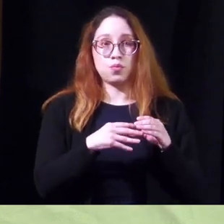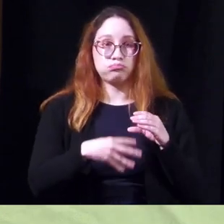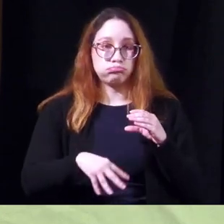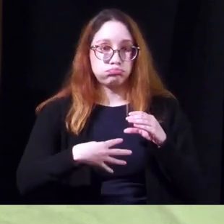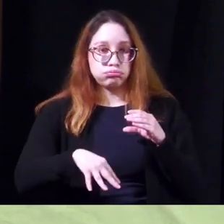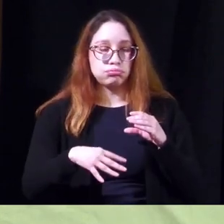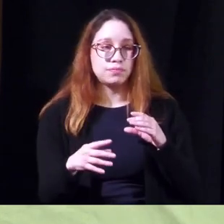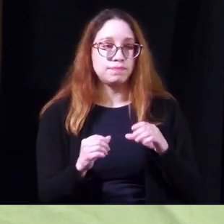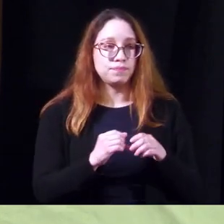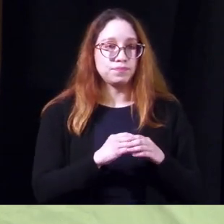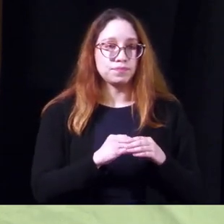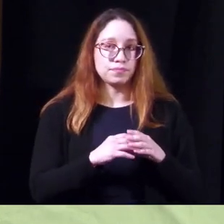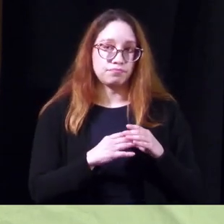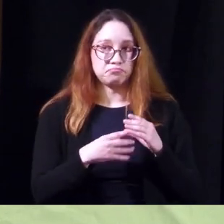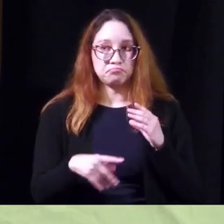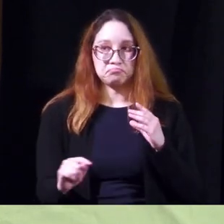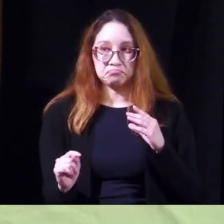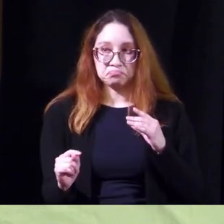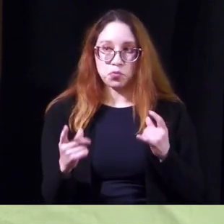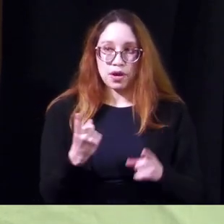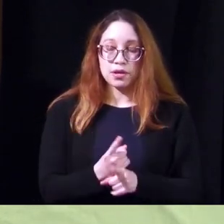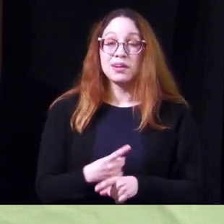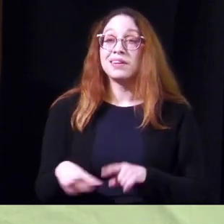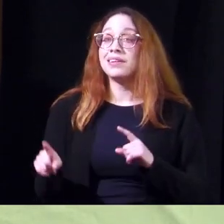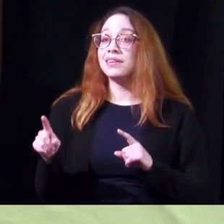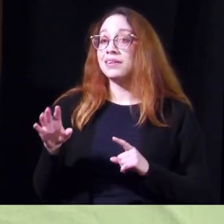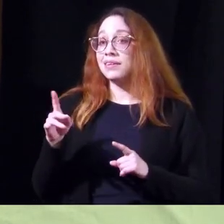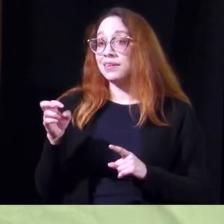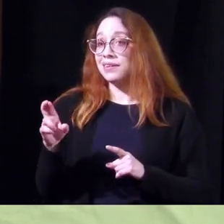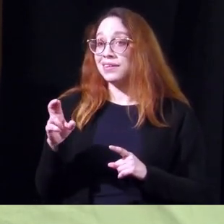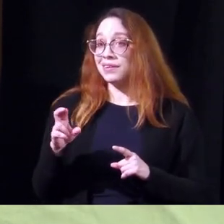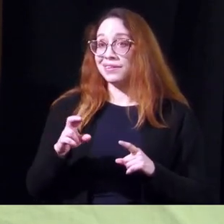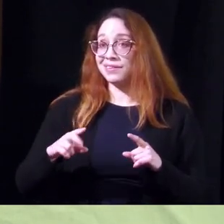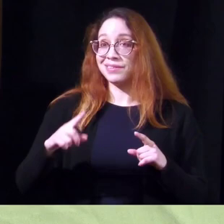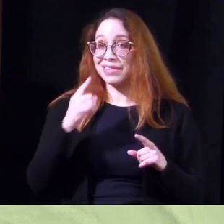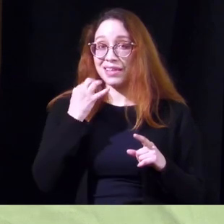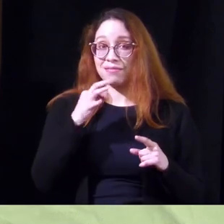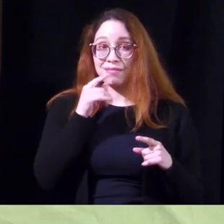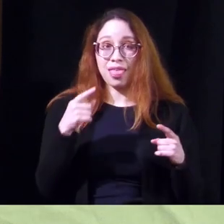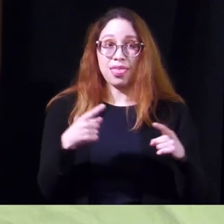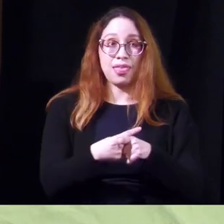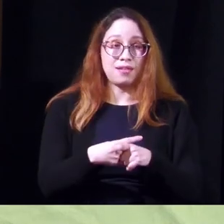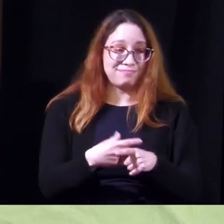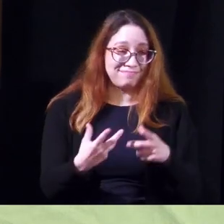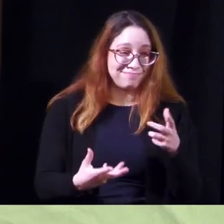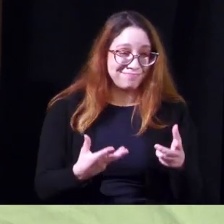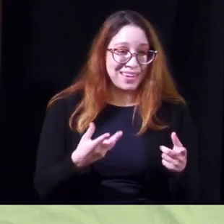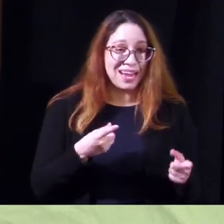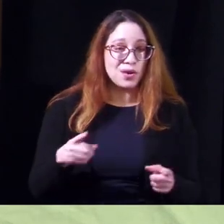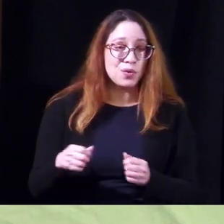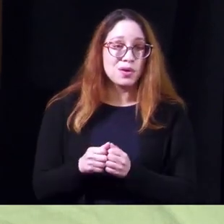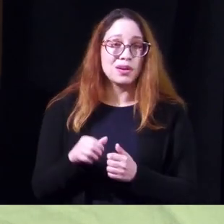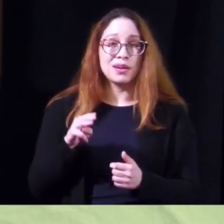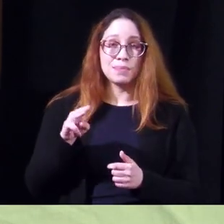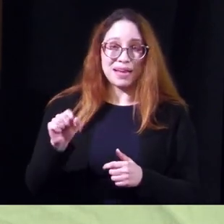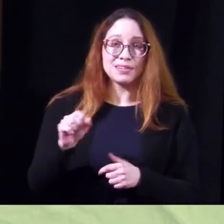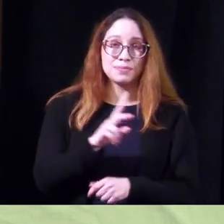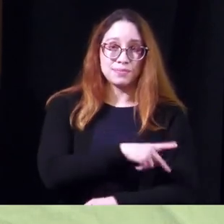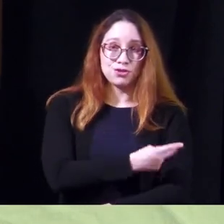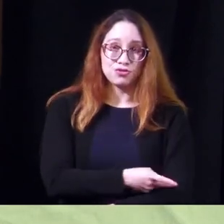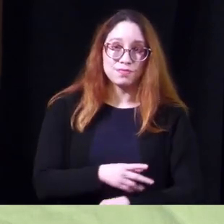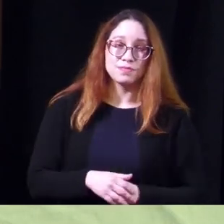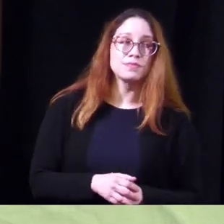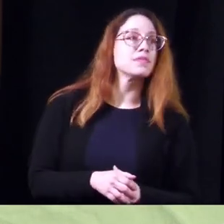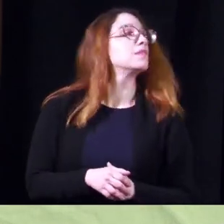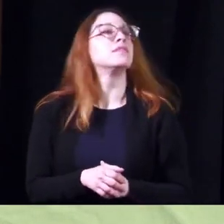sphincter have to relax let the urine out when the bladder and the sphincter aren't talking to each other which happens sometimes with ms more than